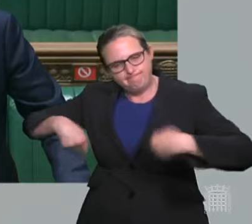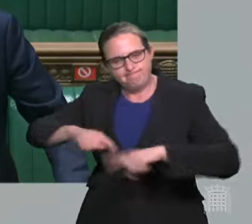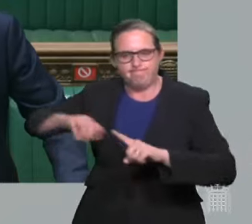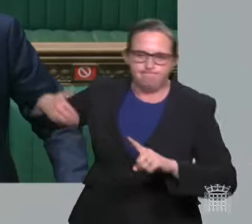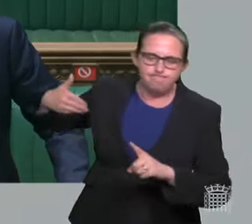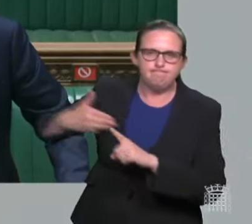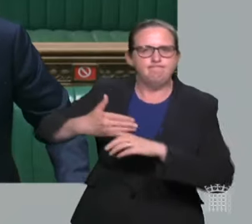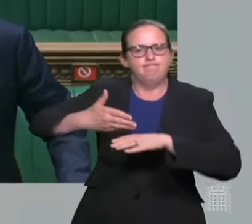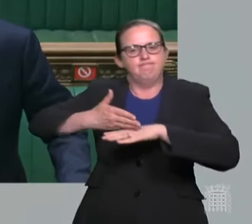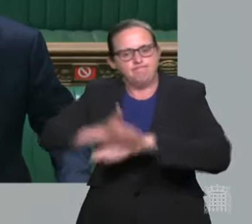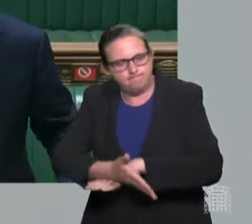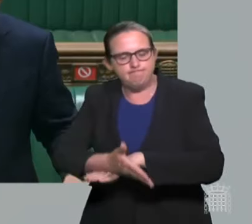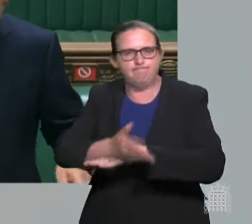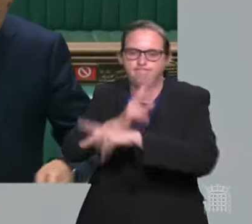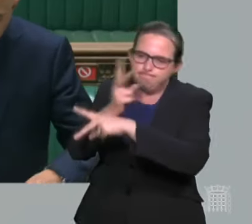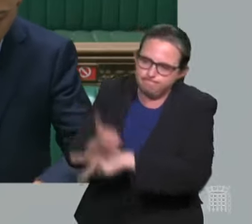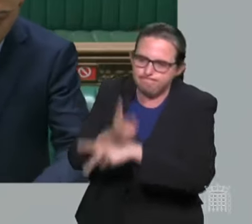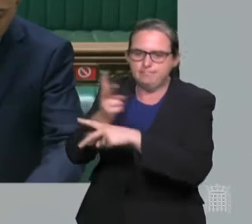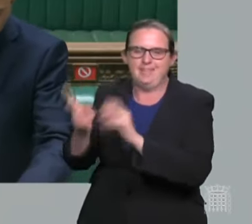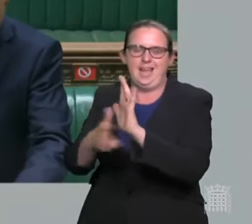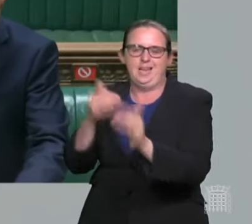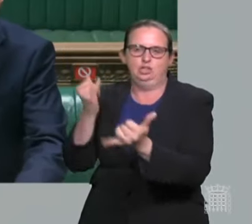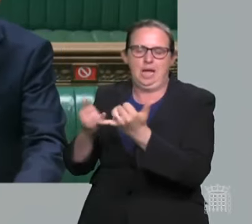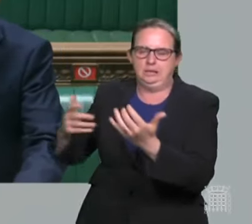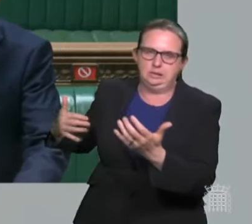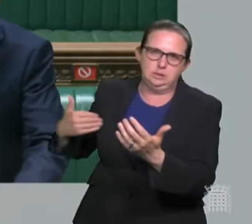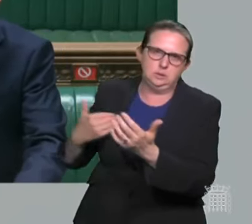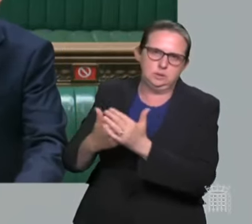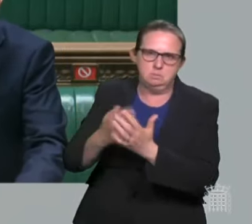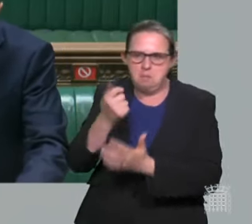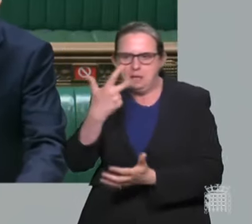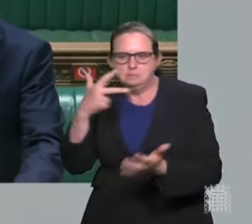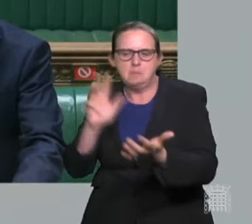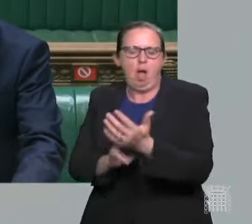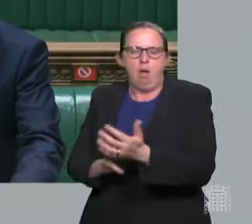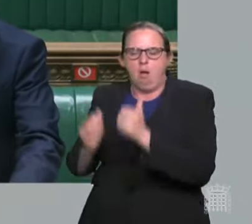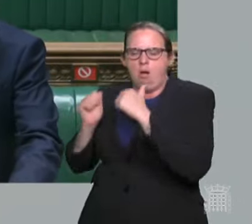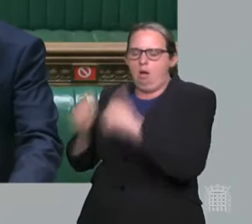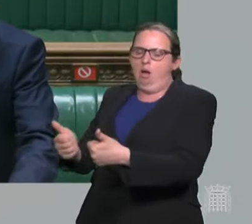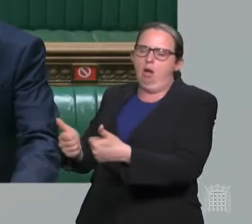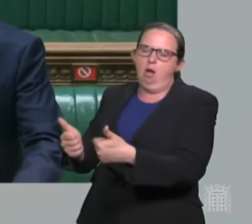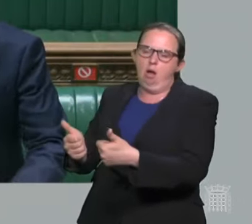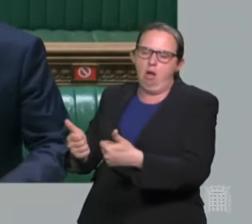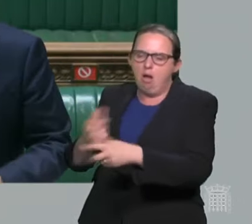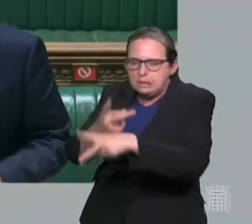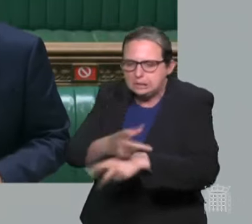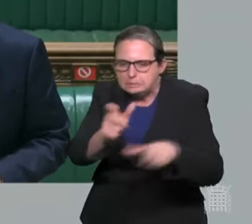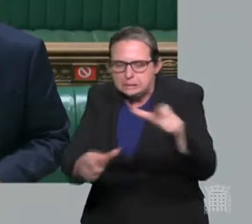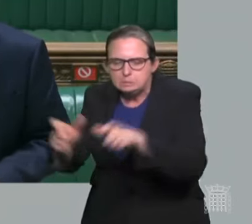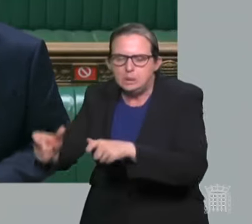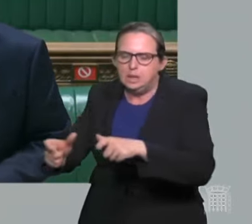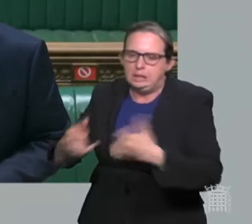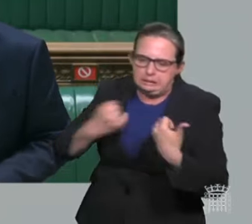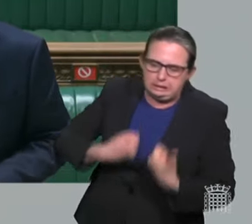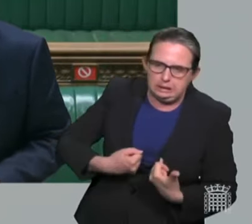Now it is thanks to the NHS and many others that we are vaccinating our way out of this pandemic and out of these